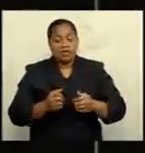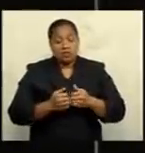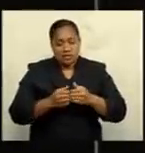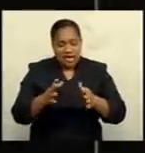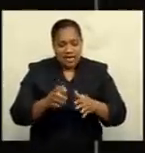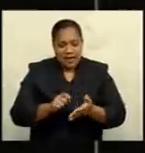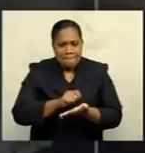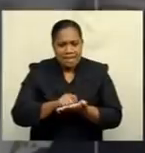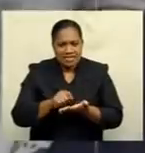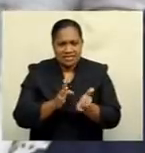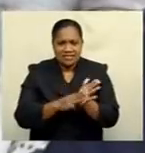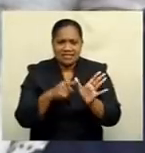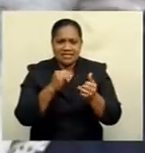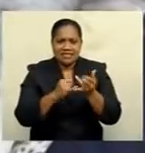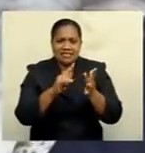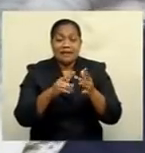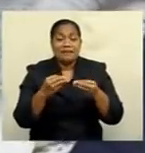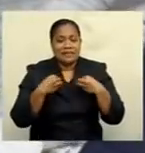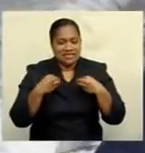Naikaso has more.